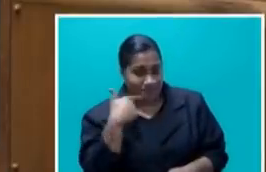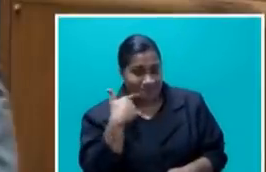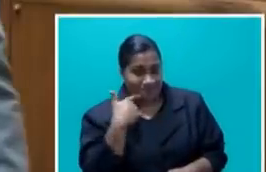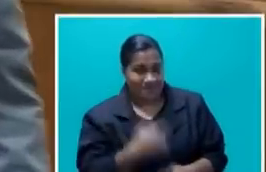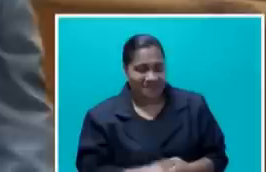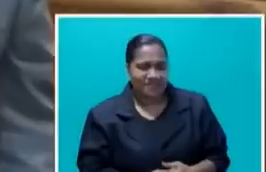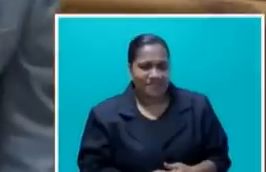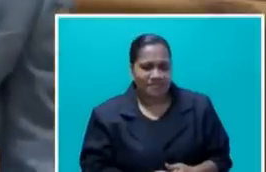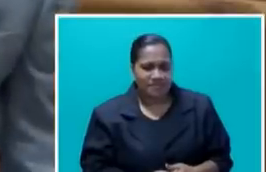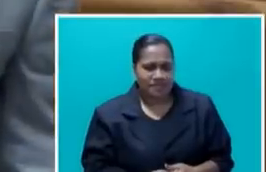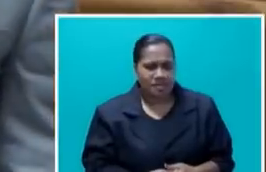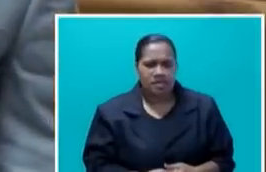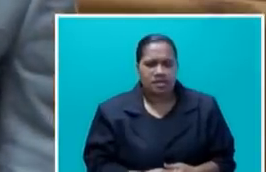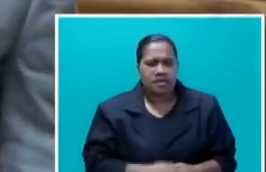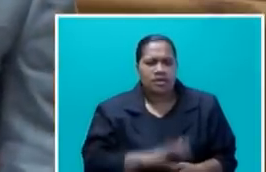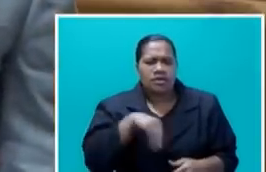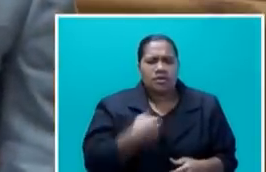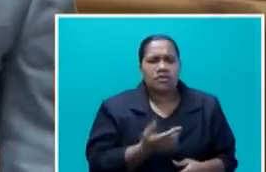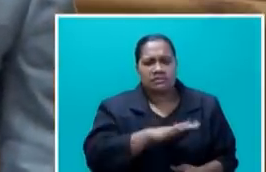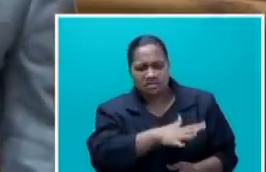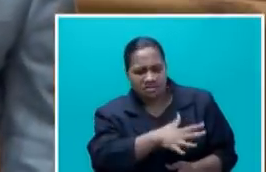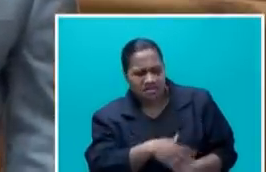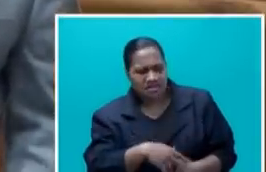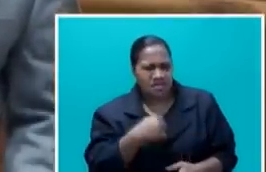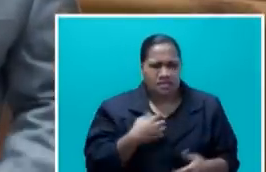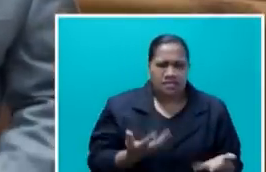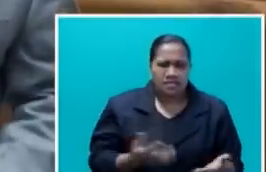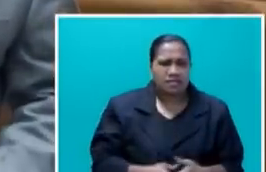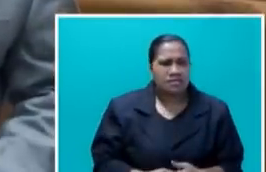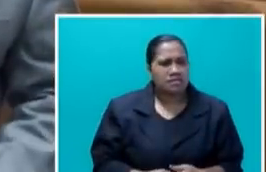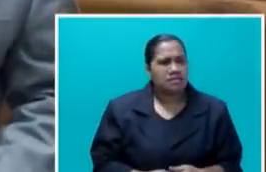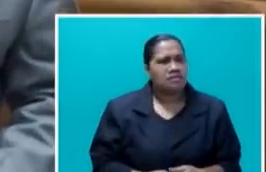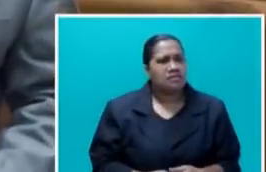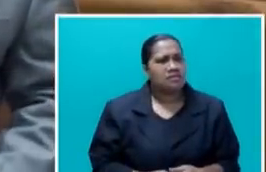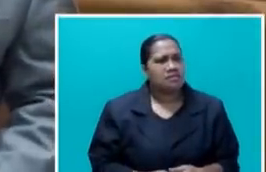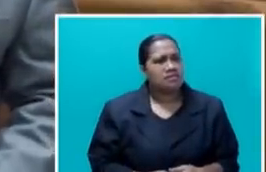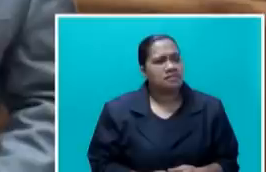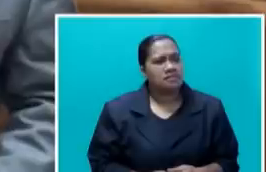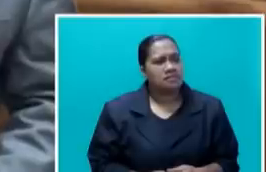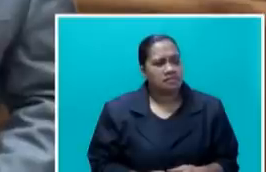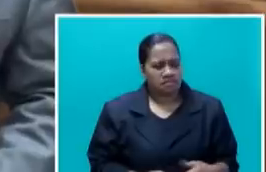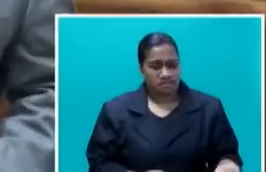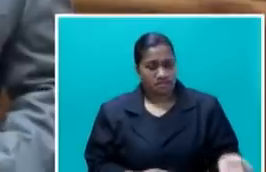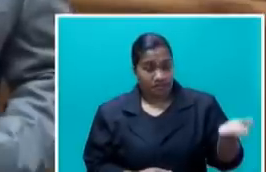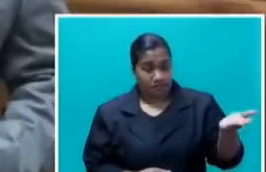I fear. Honourable Speaker, I Beneath Faker is a woman that